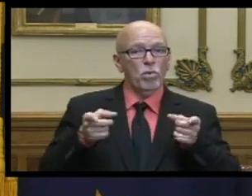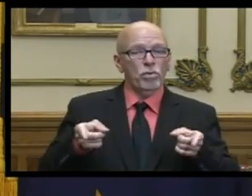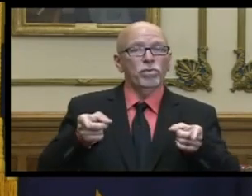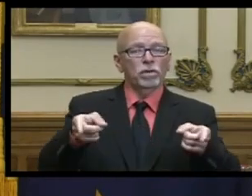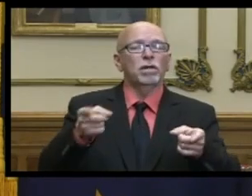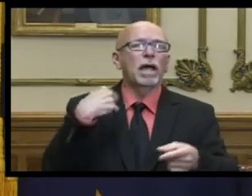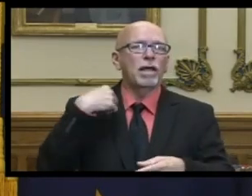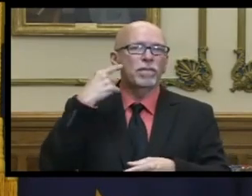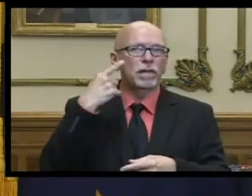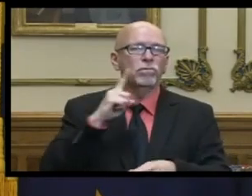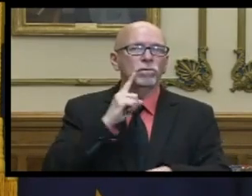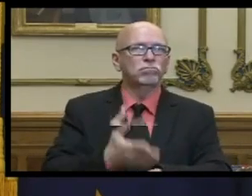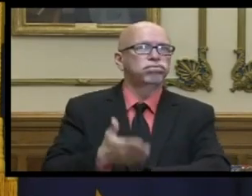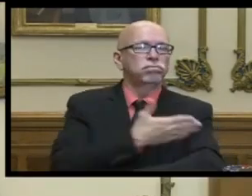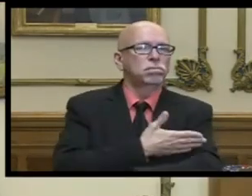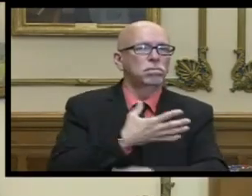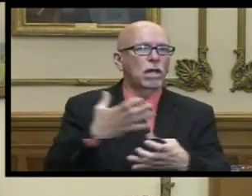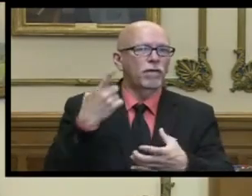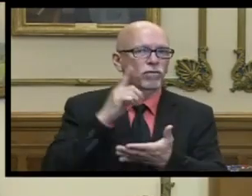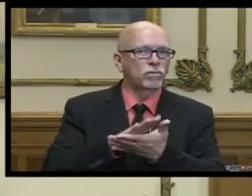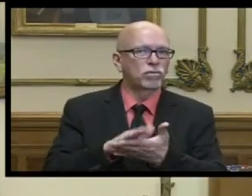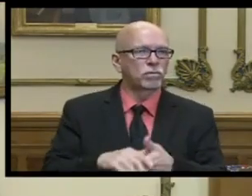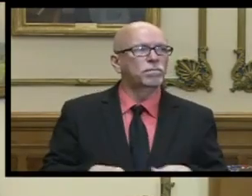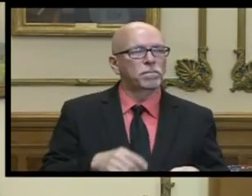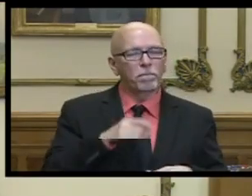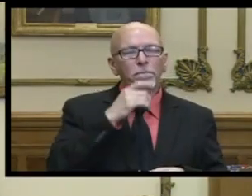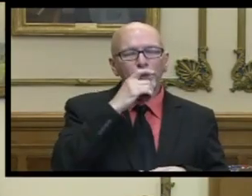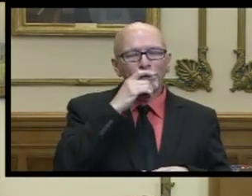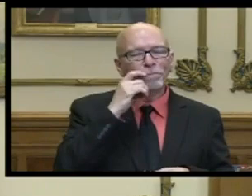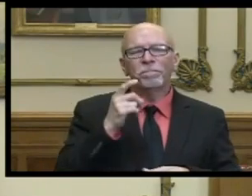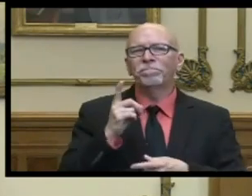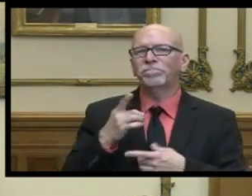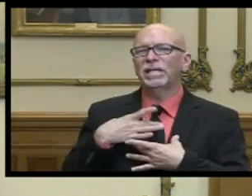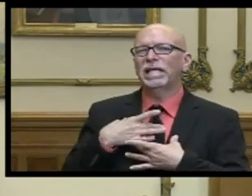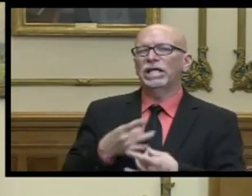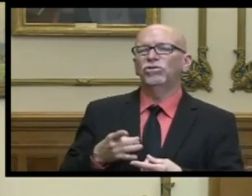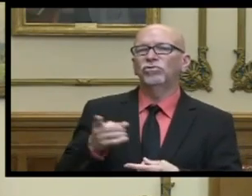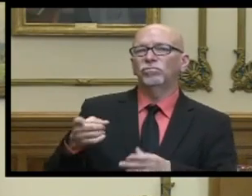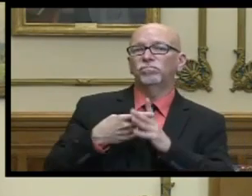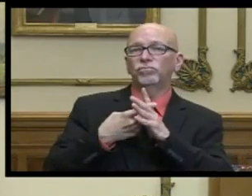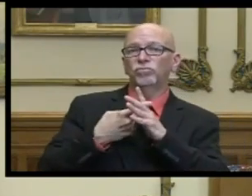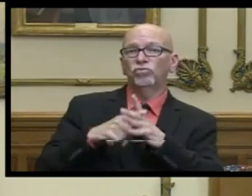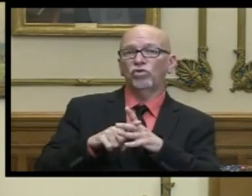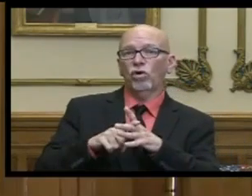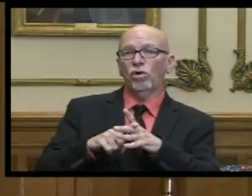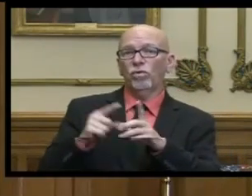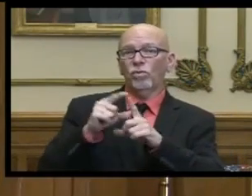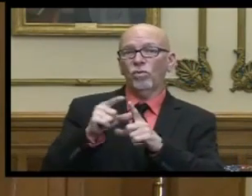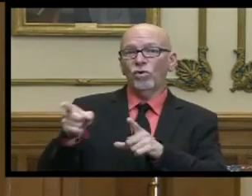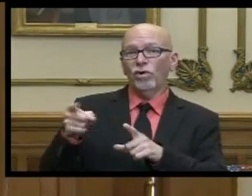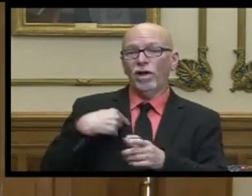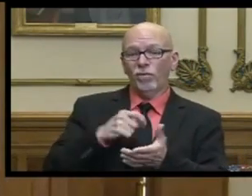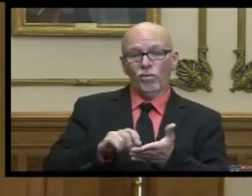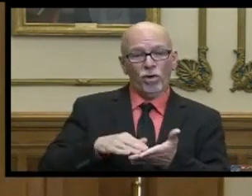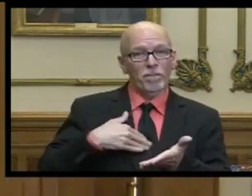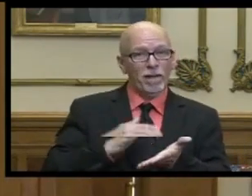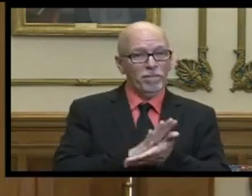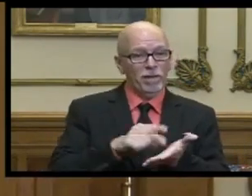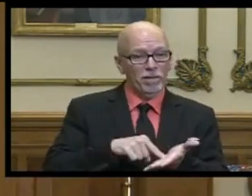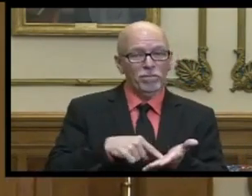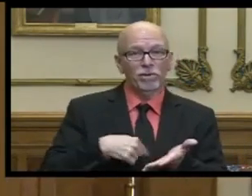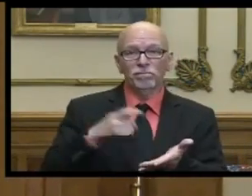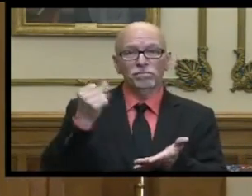i think has gone a long way or should go a long way katie so it's interesting that you where you started the the word i wrote on my page